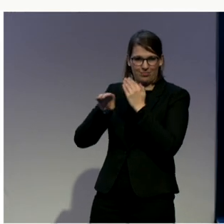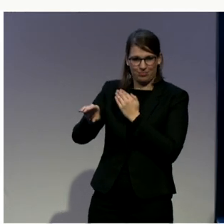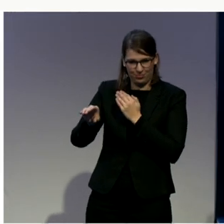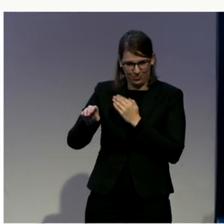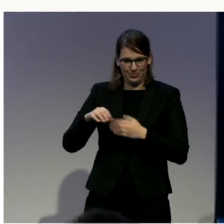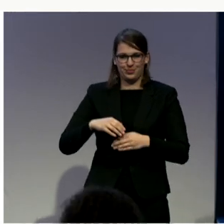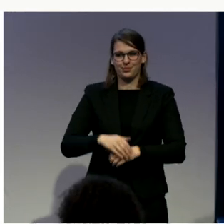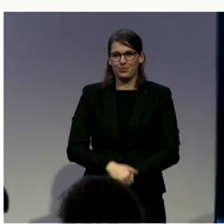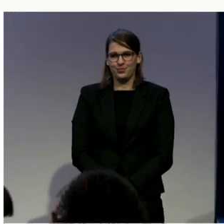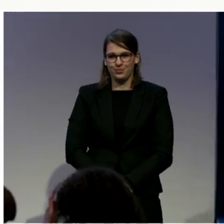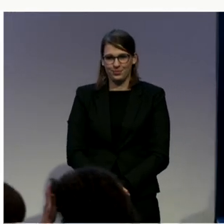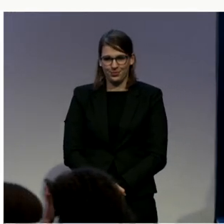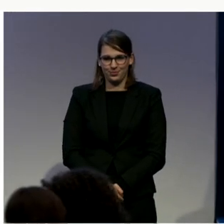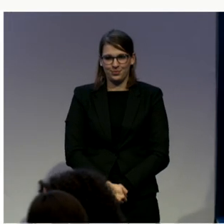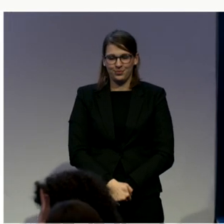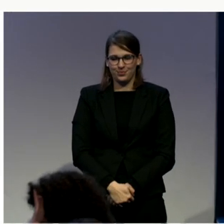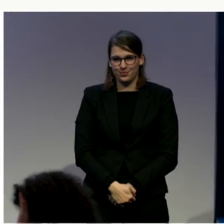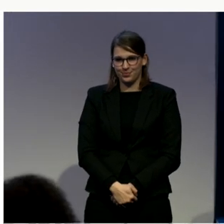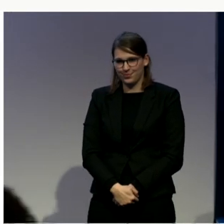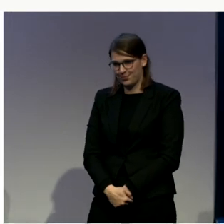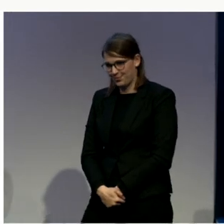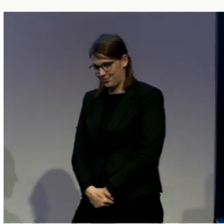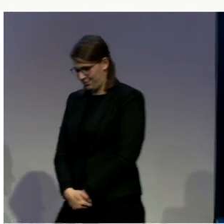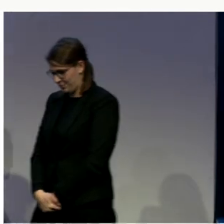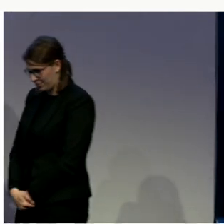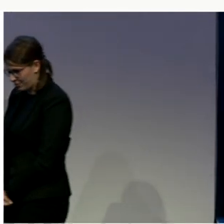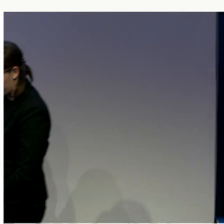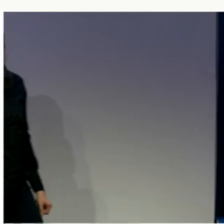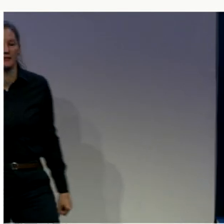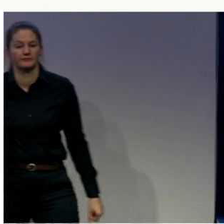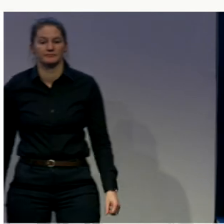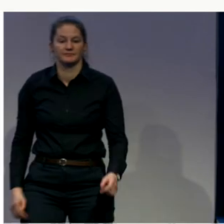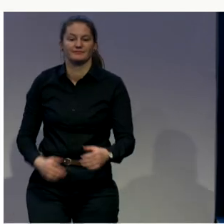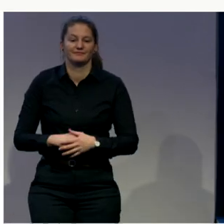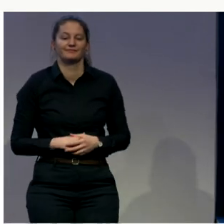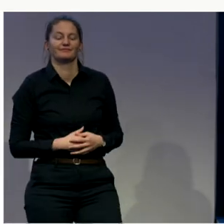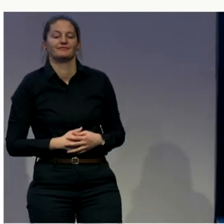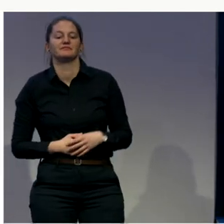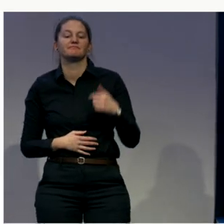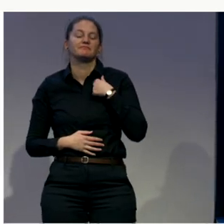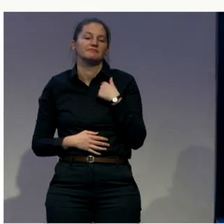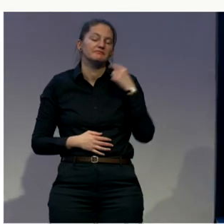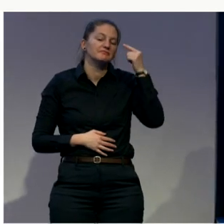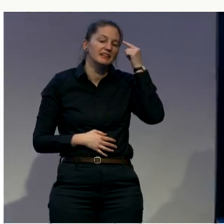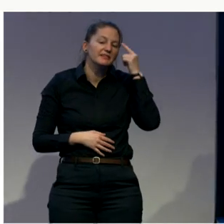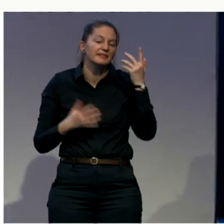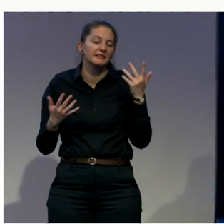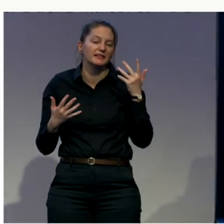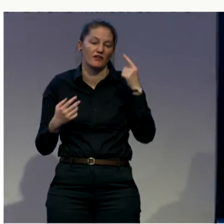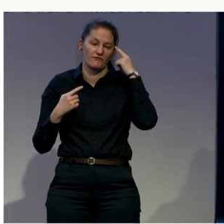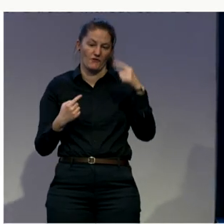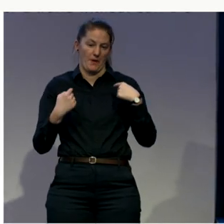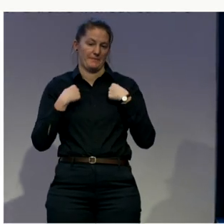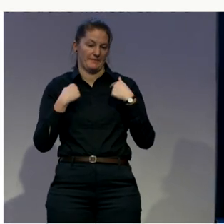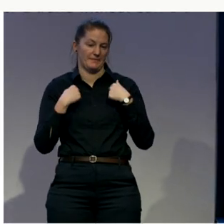I think for me, and speaking specifically about the experience of survivors of a